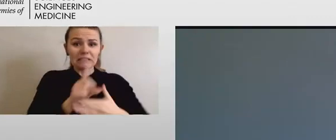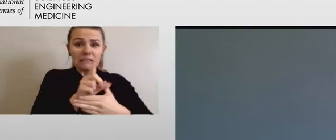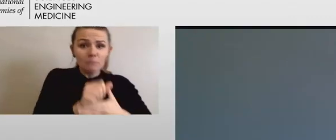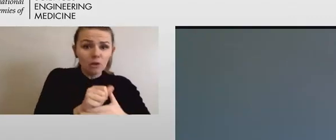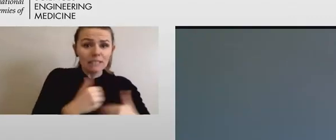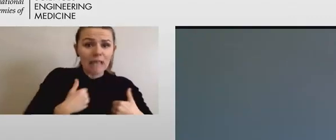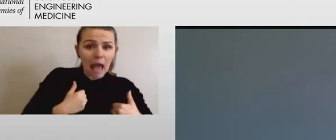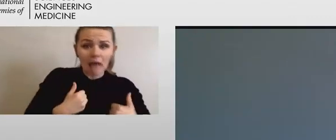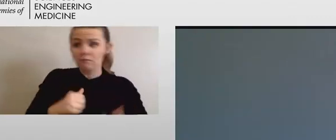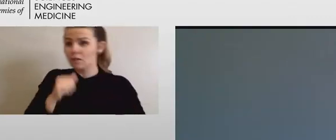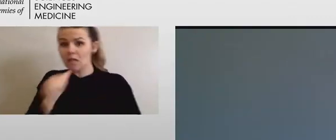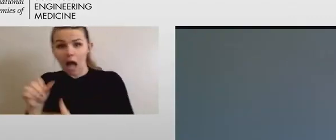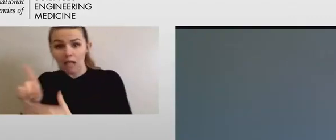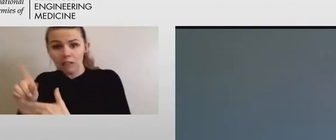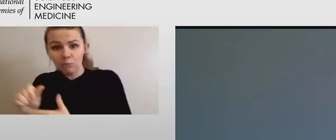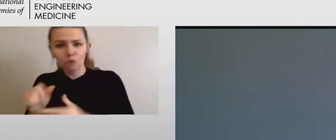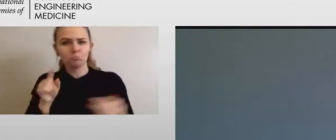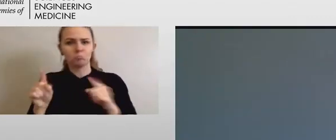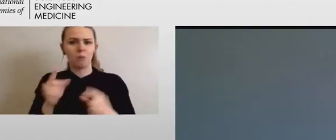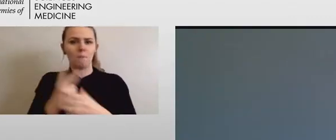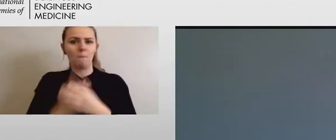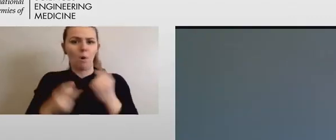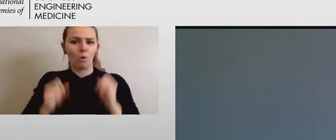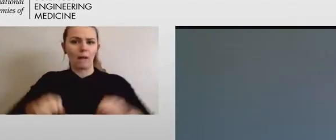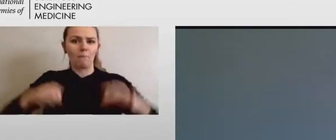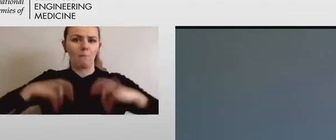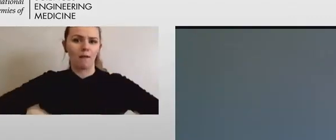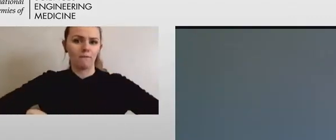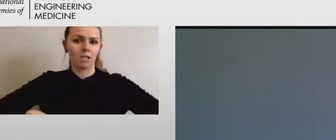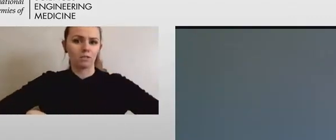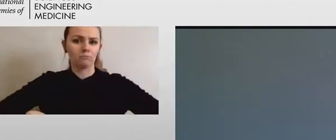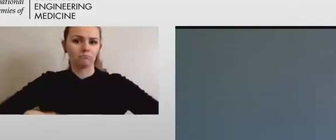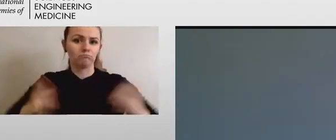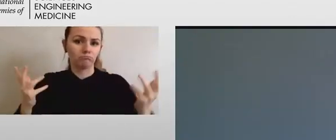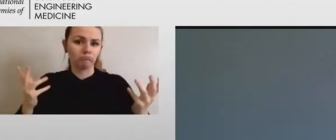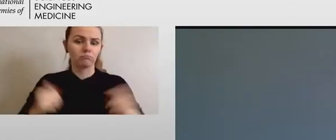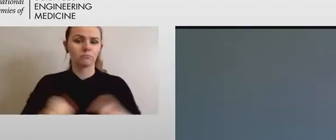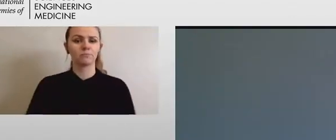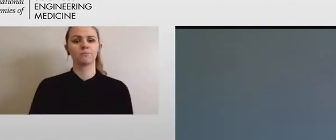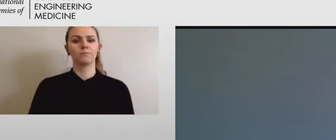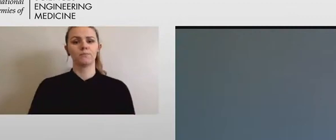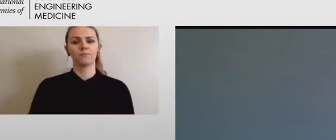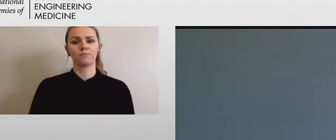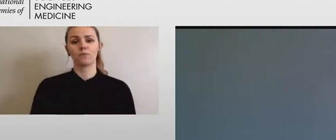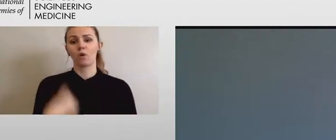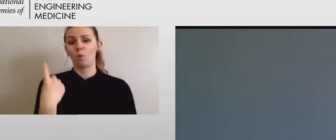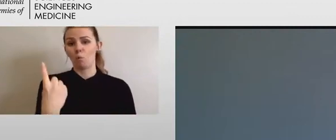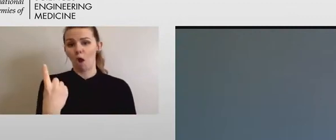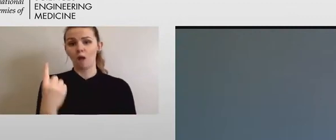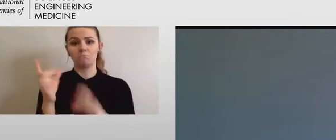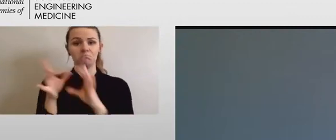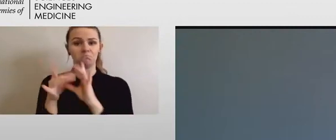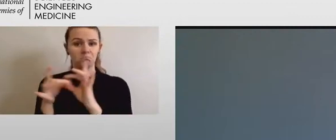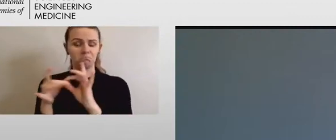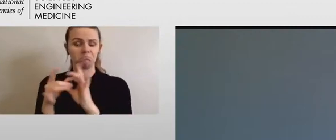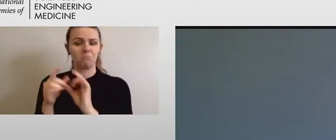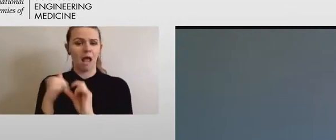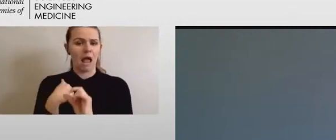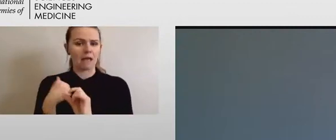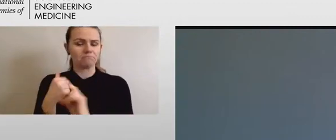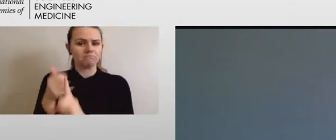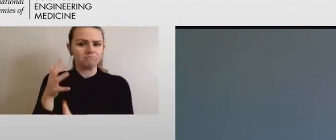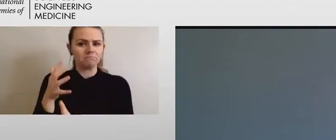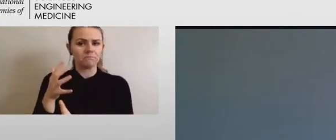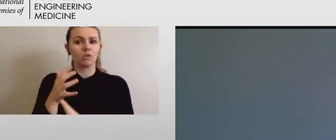One example that I shared about universal design feature that I